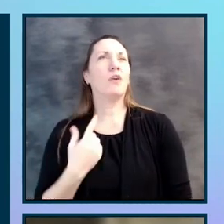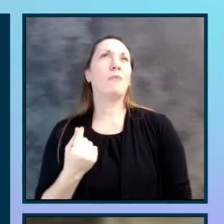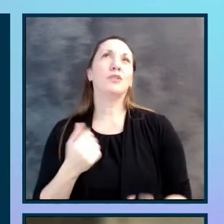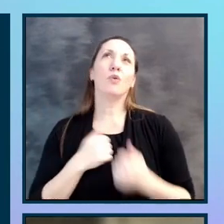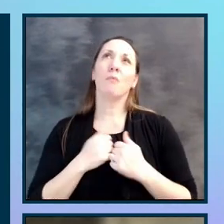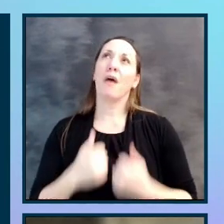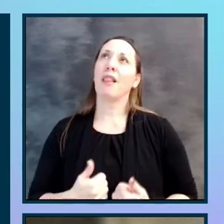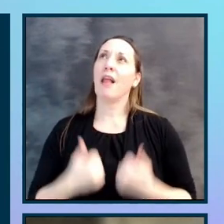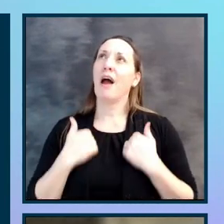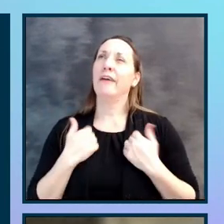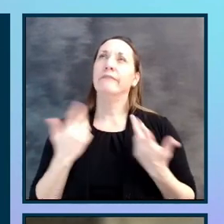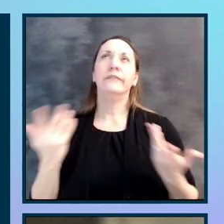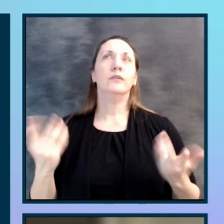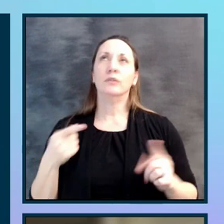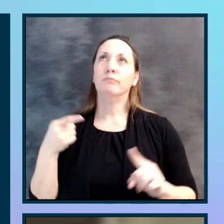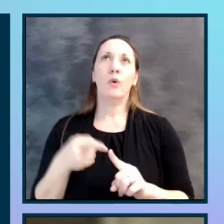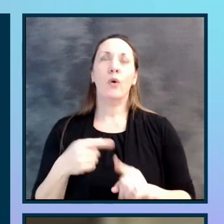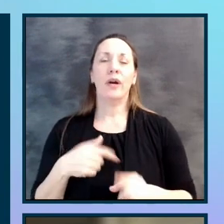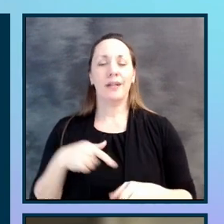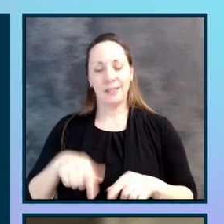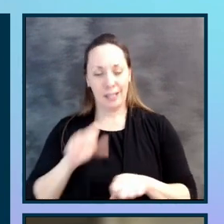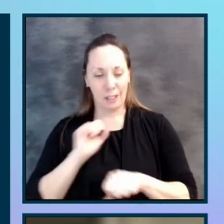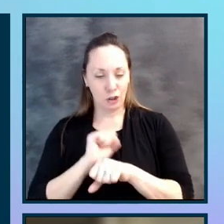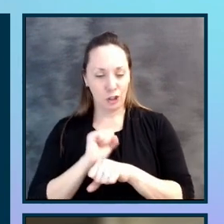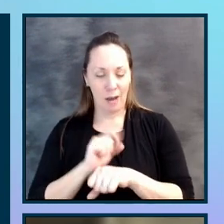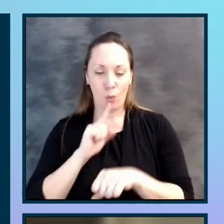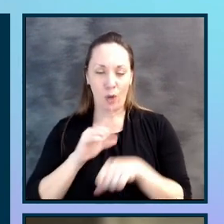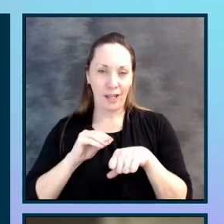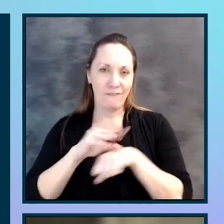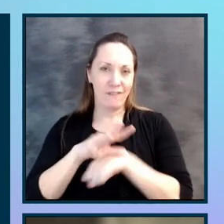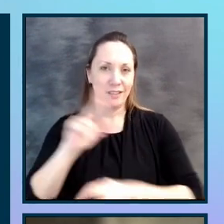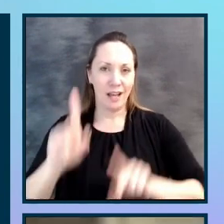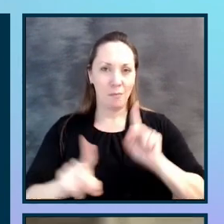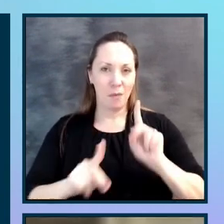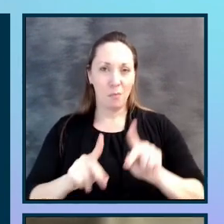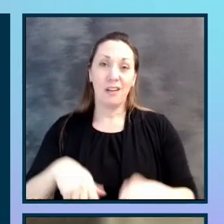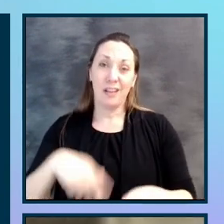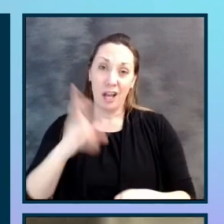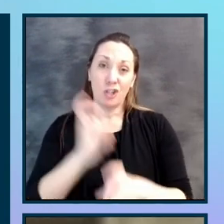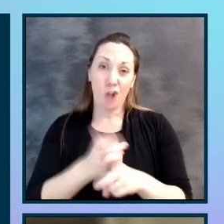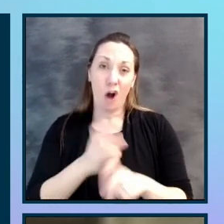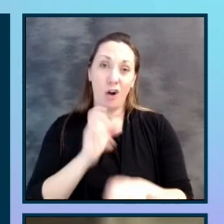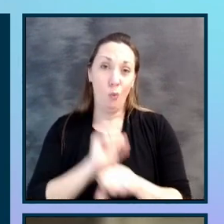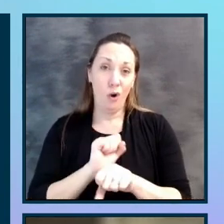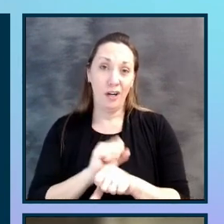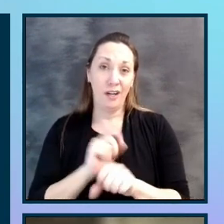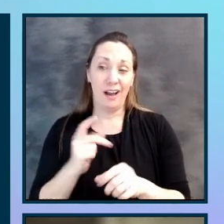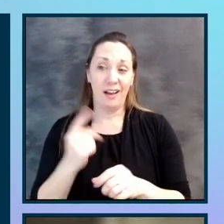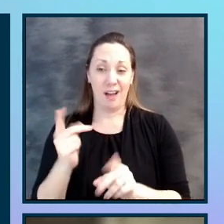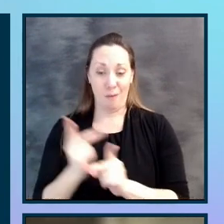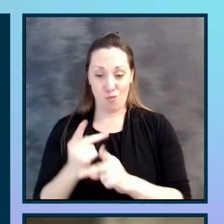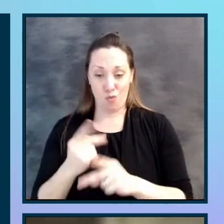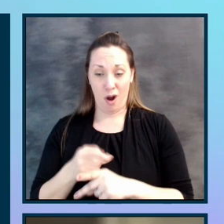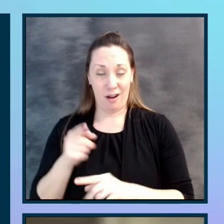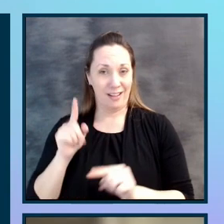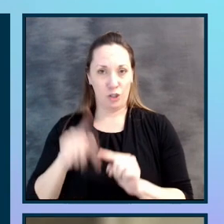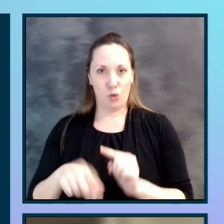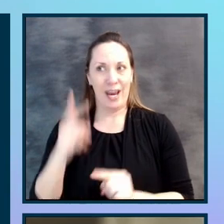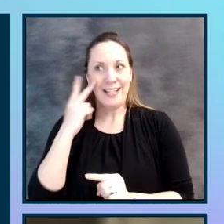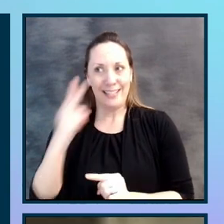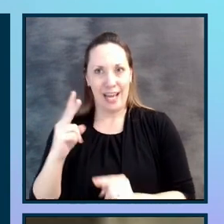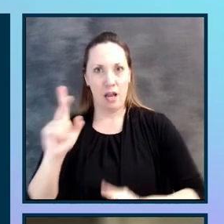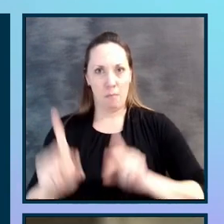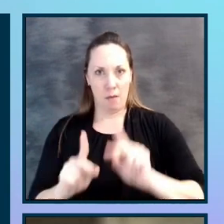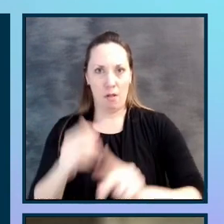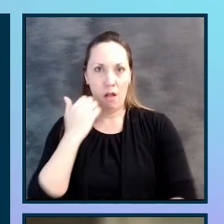life? Is this job really affecting people? It's hard working on a product that you're not able to see people every day. I